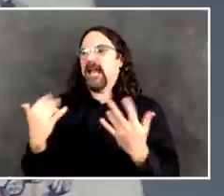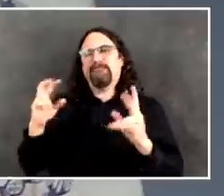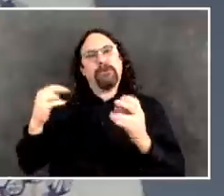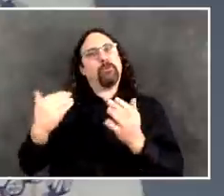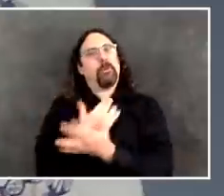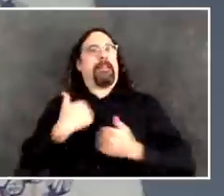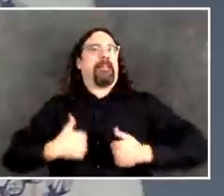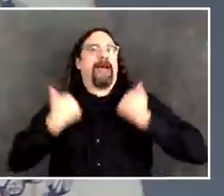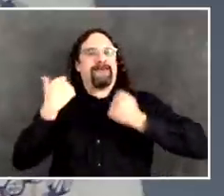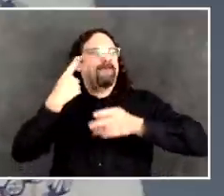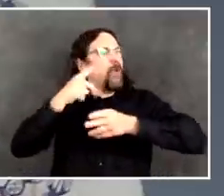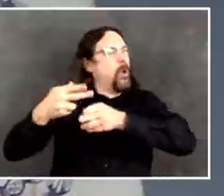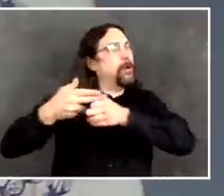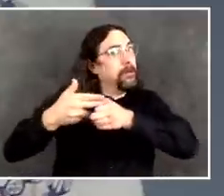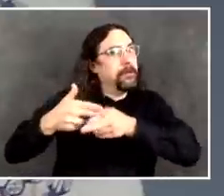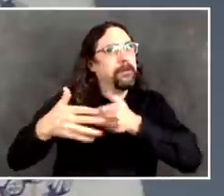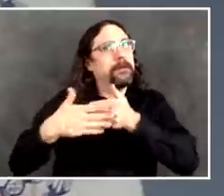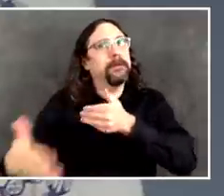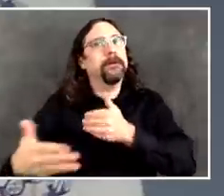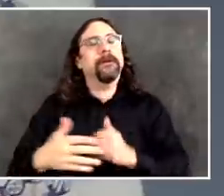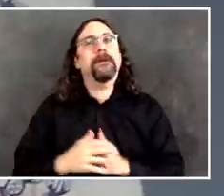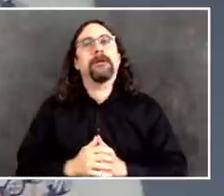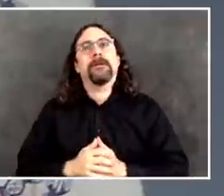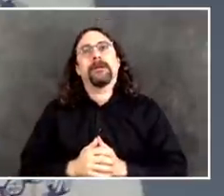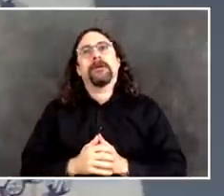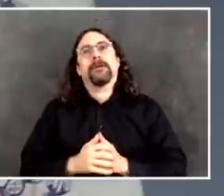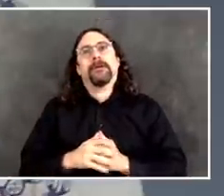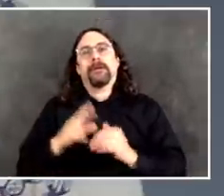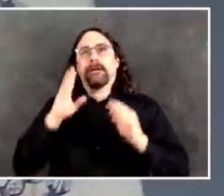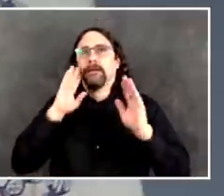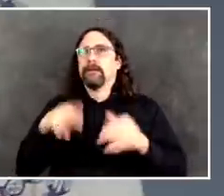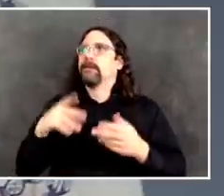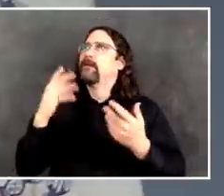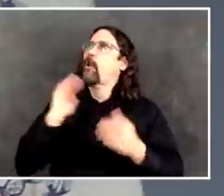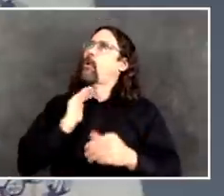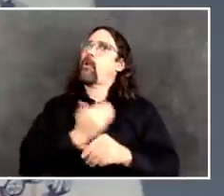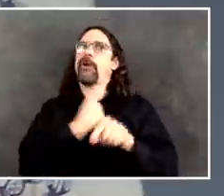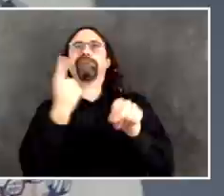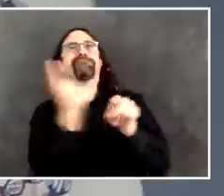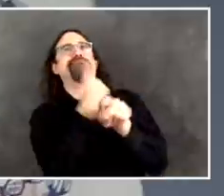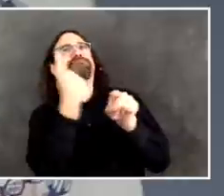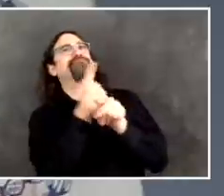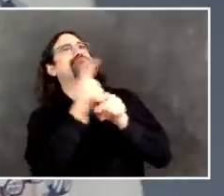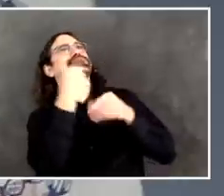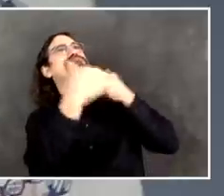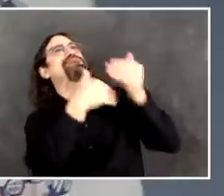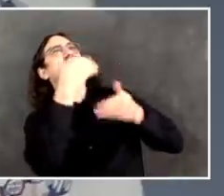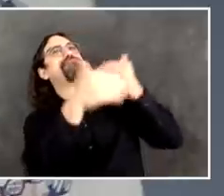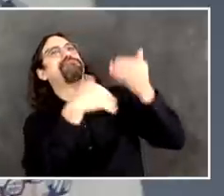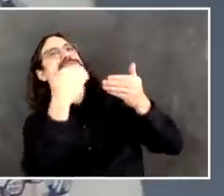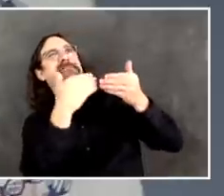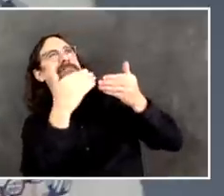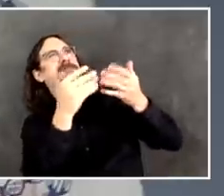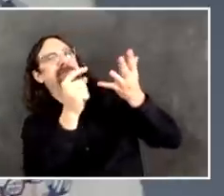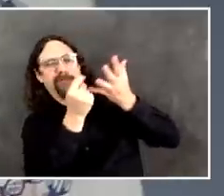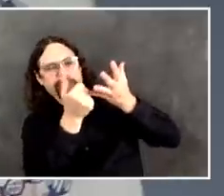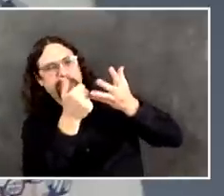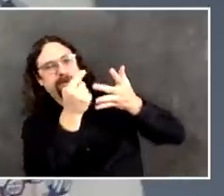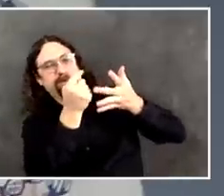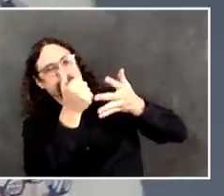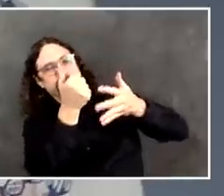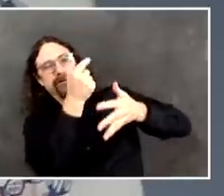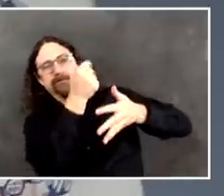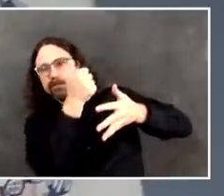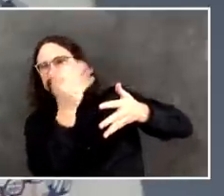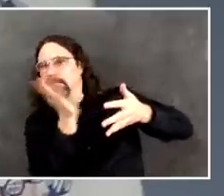were really part of our everyday lives. Maybe we took them for granted a little bit. Maybe we didn't recognize how wonderful